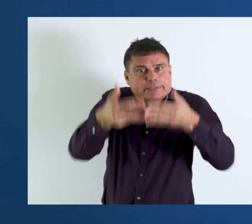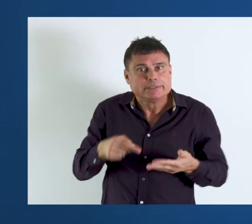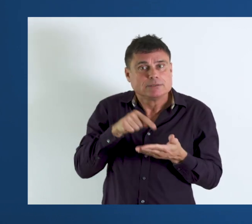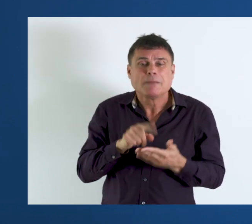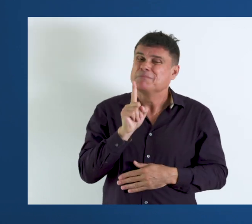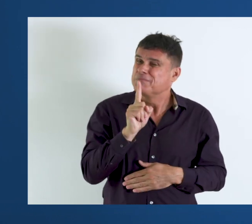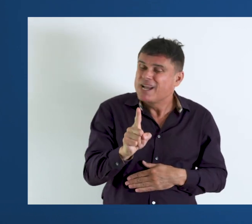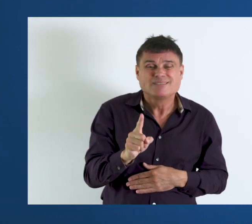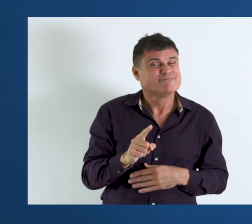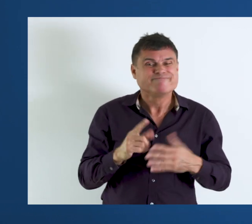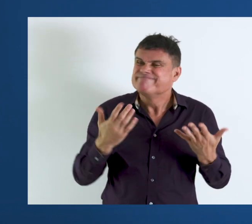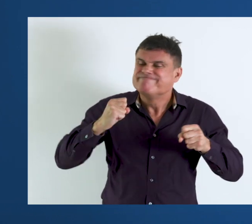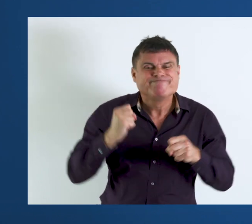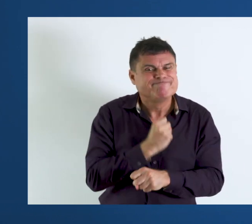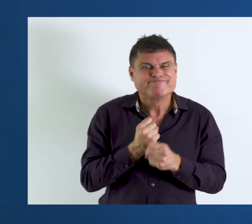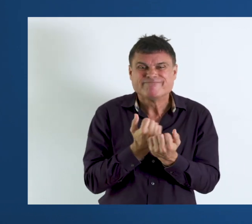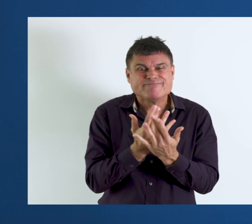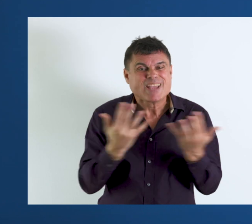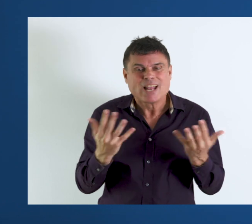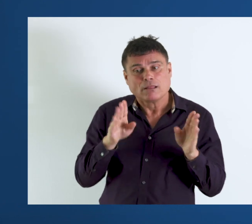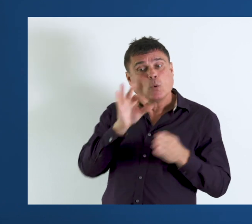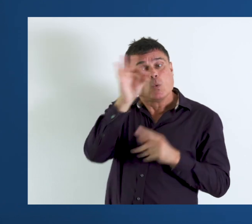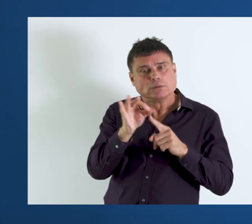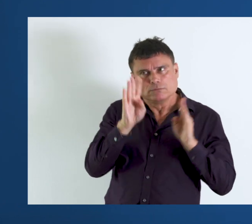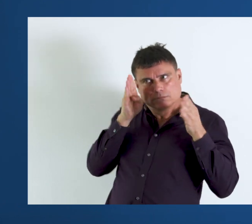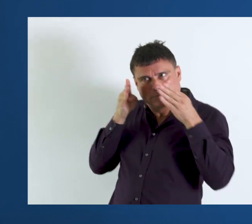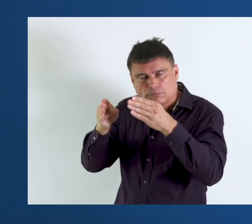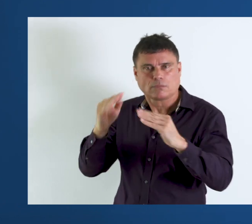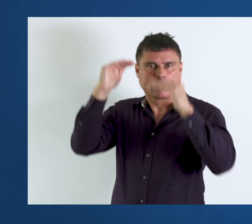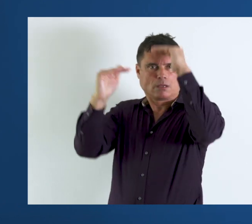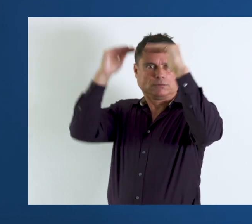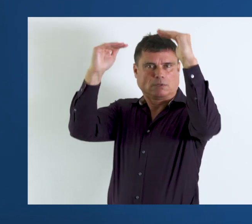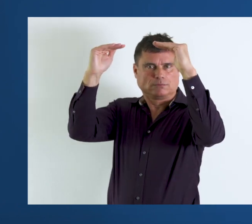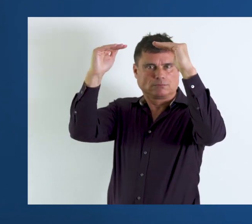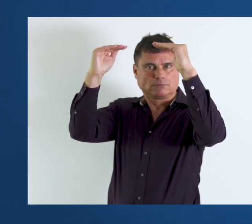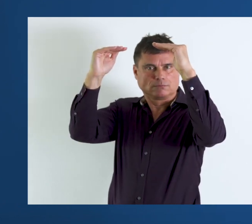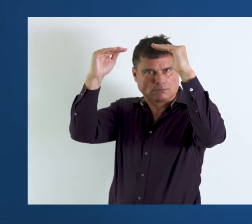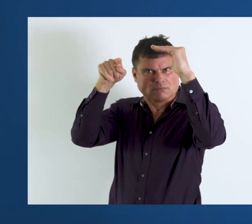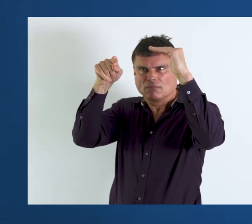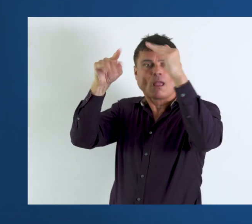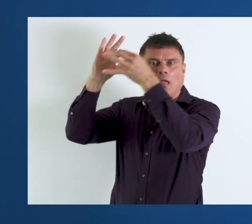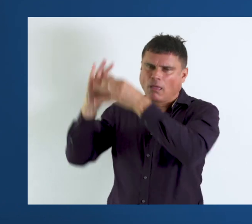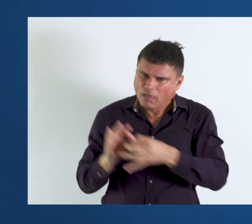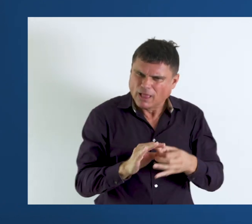But unfortunately, in most cases, the same questionnaire used for adults has been also used to identify children